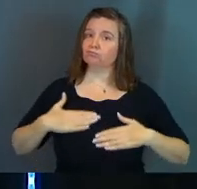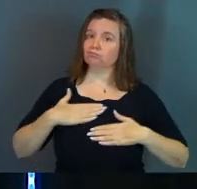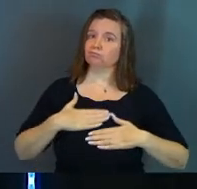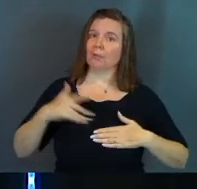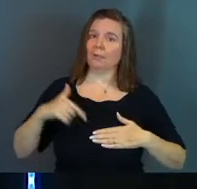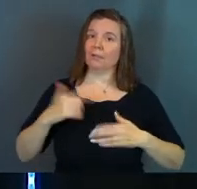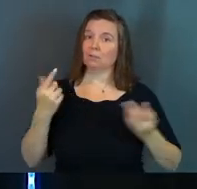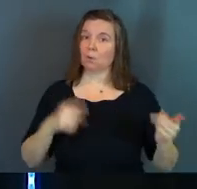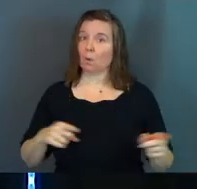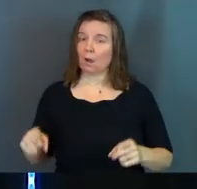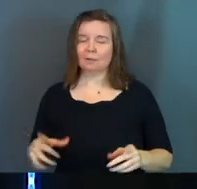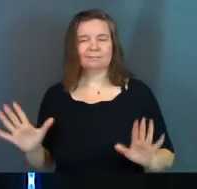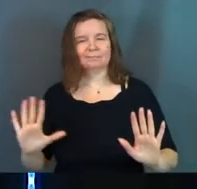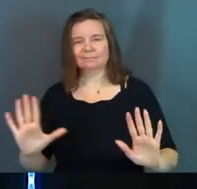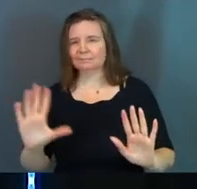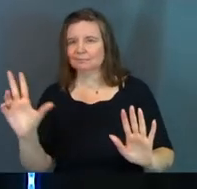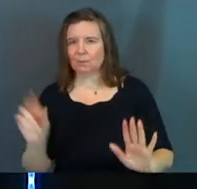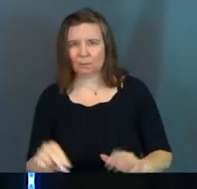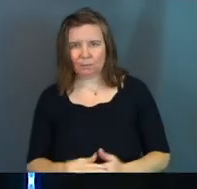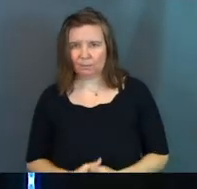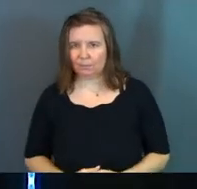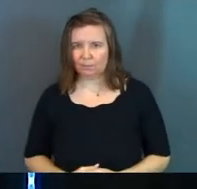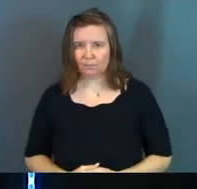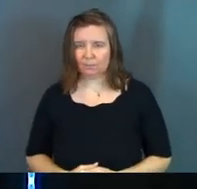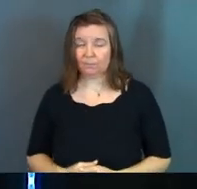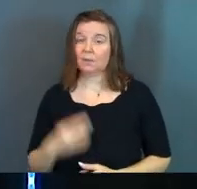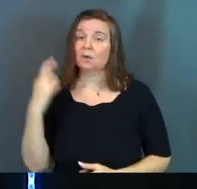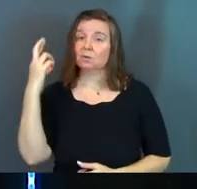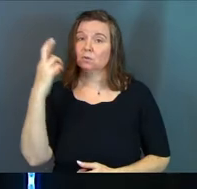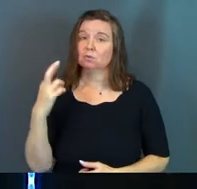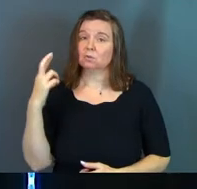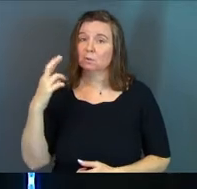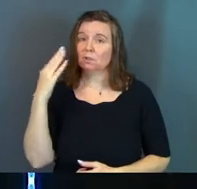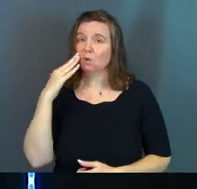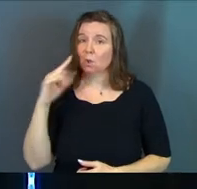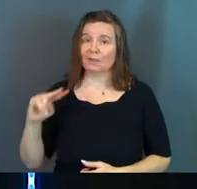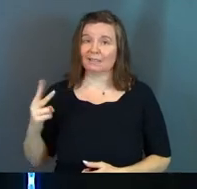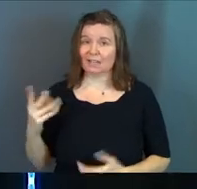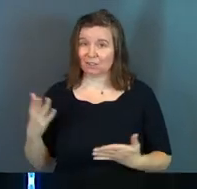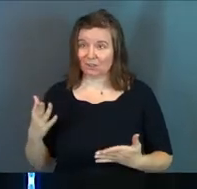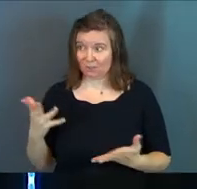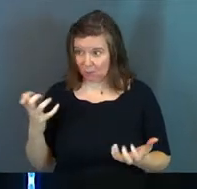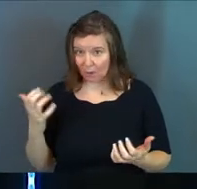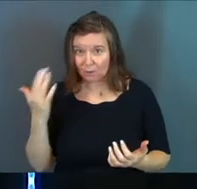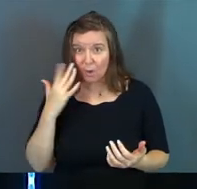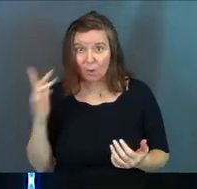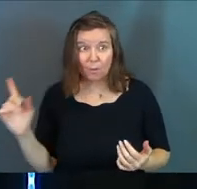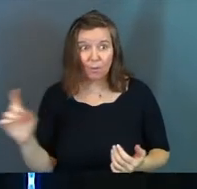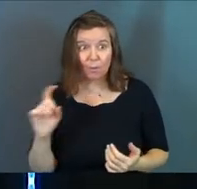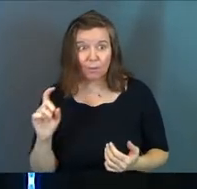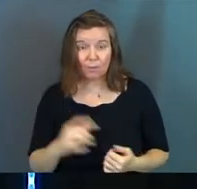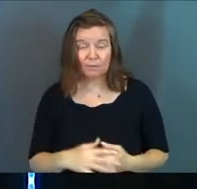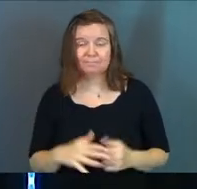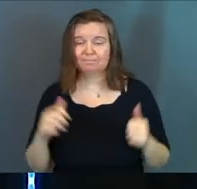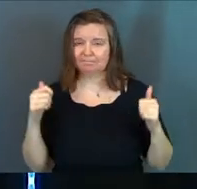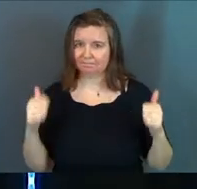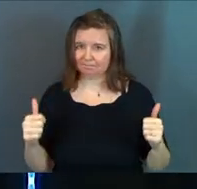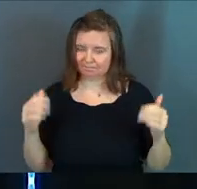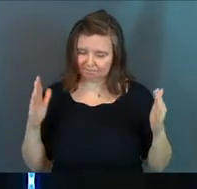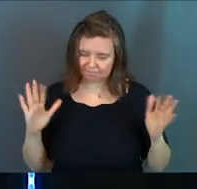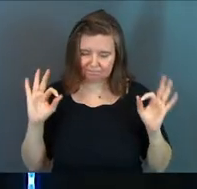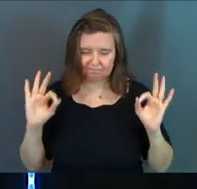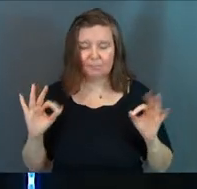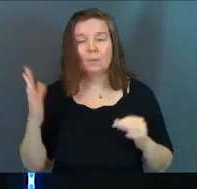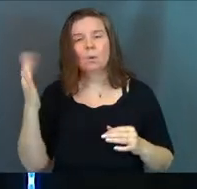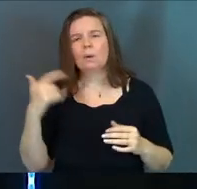that this is all going on? No. There's a reason to know this second service. Do you want to know this? All right. All right.